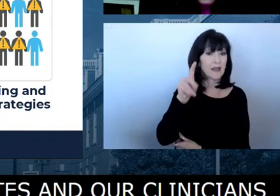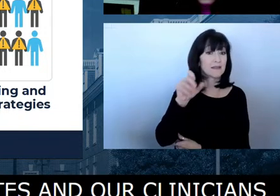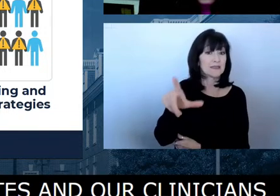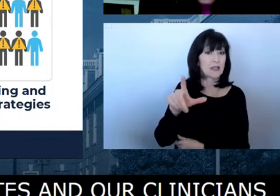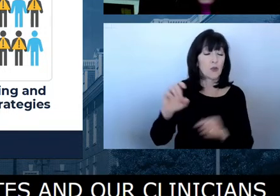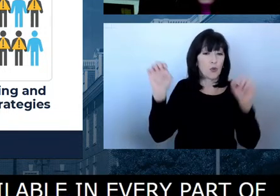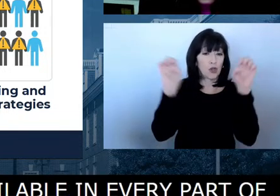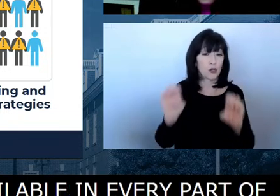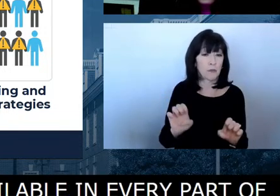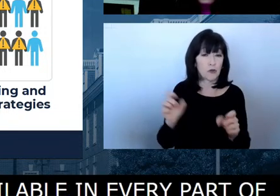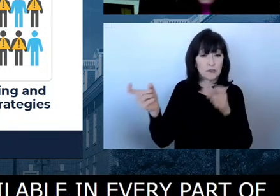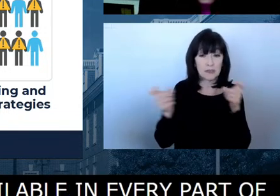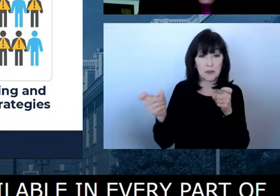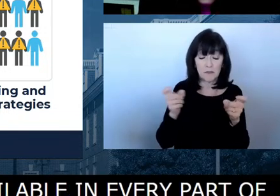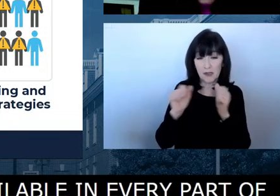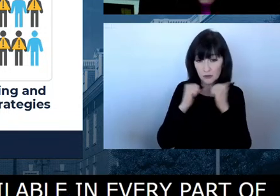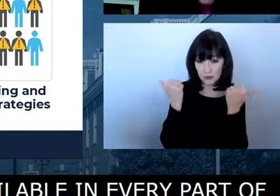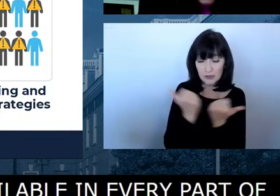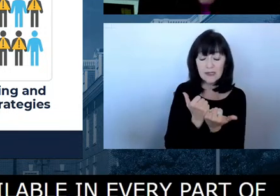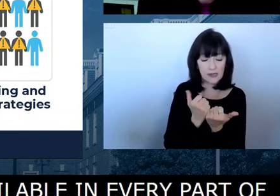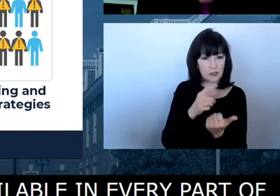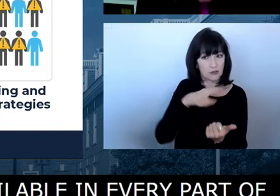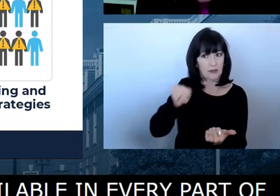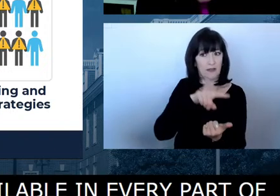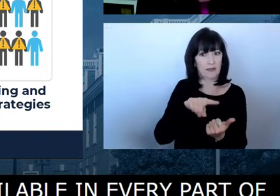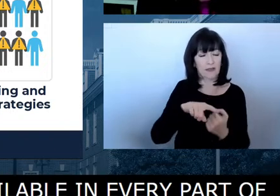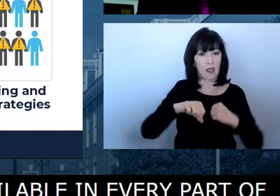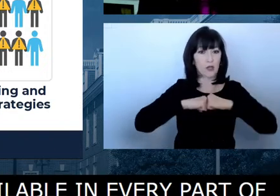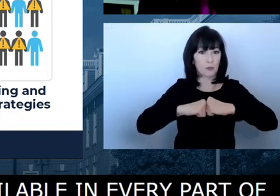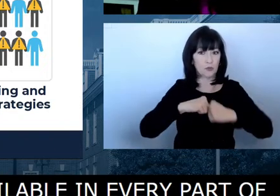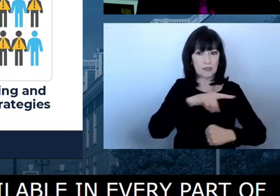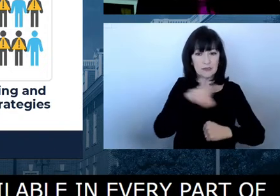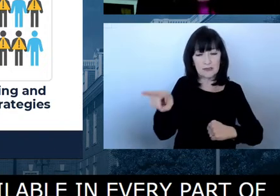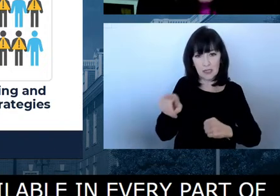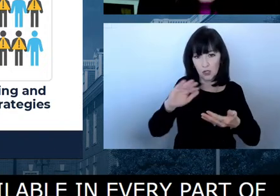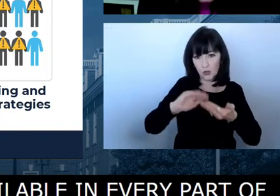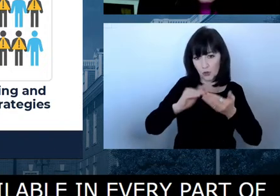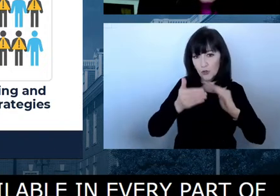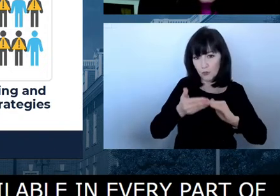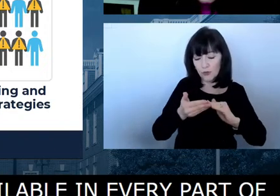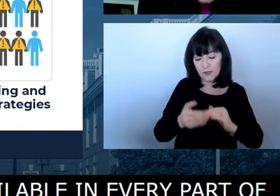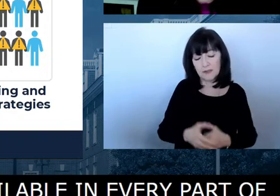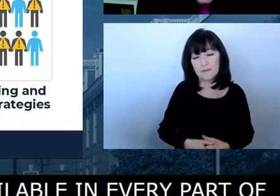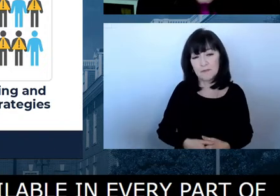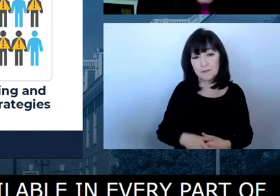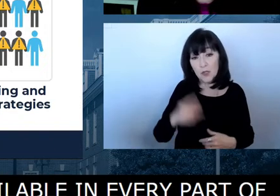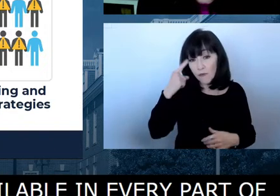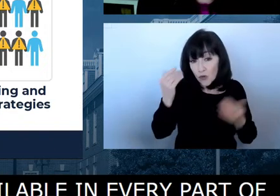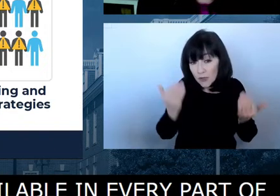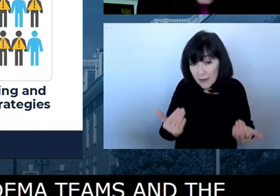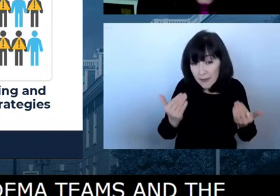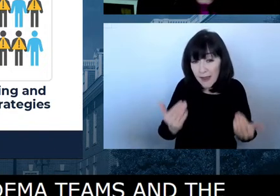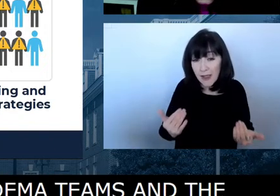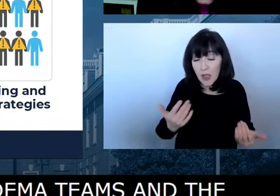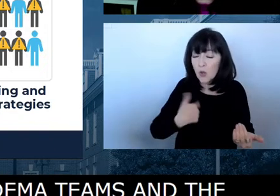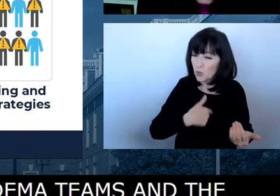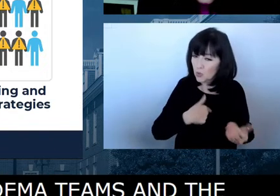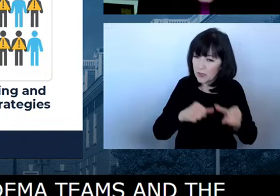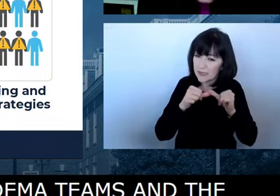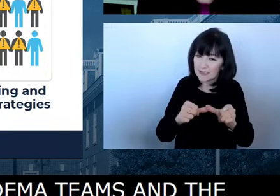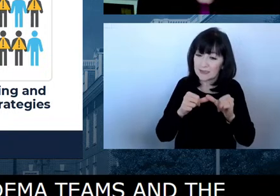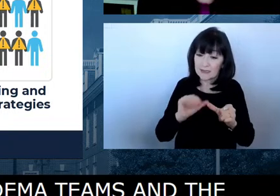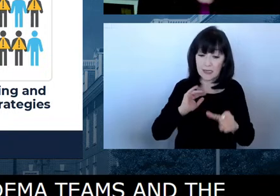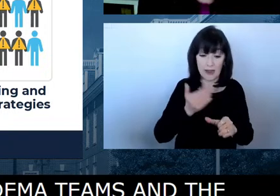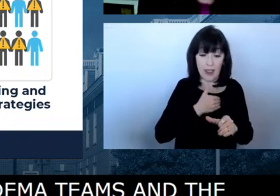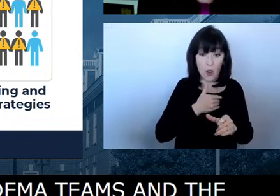every day, as well as our community partners. So in the meantime, again, we're going to continue the medical community and